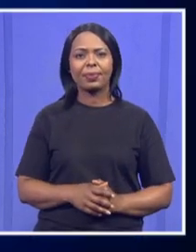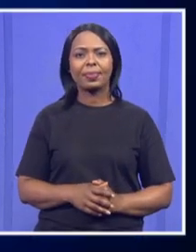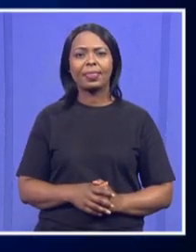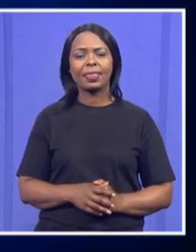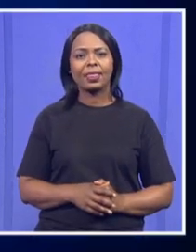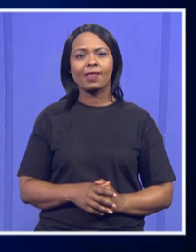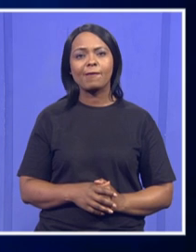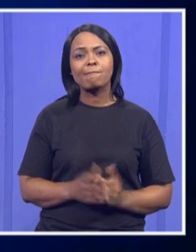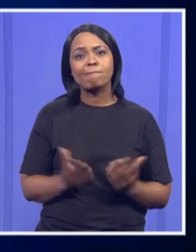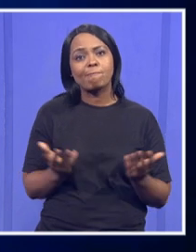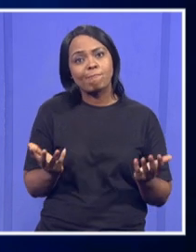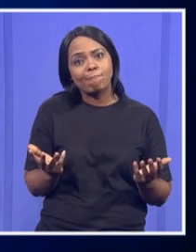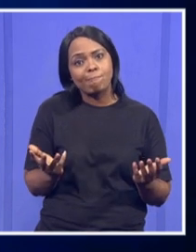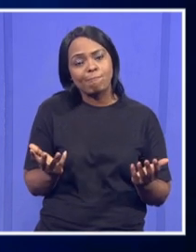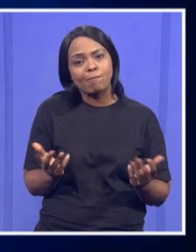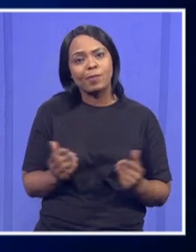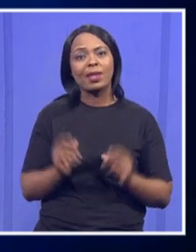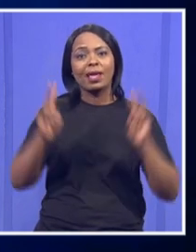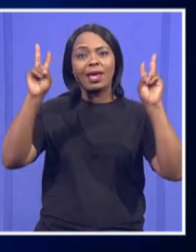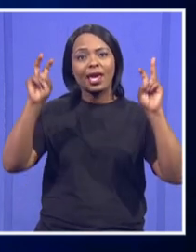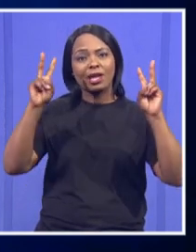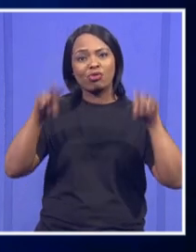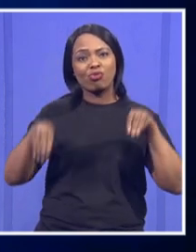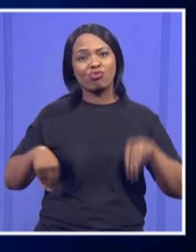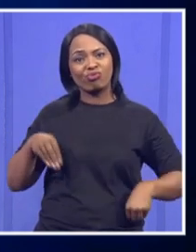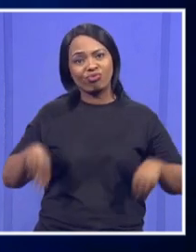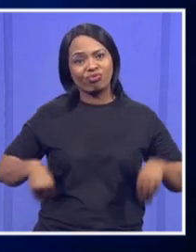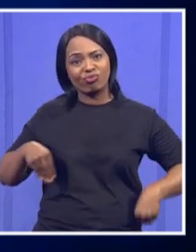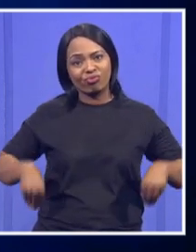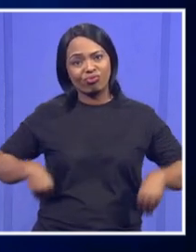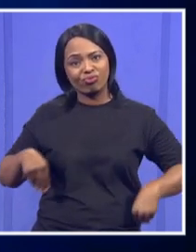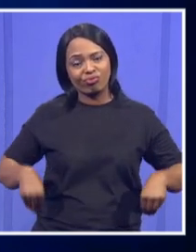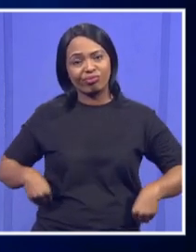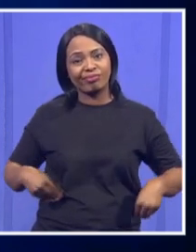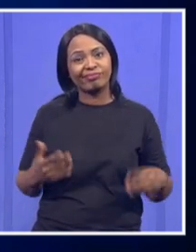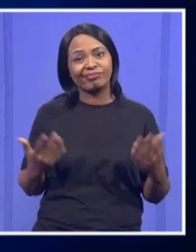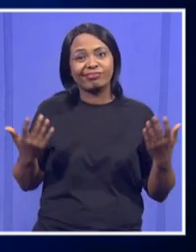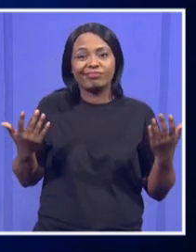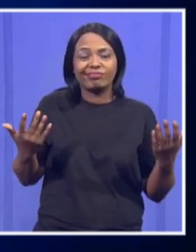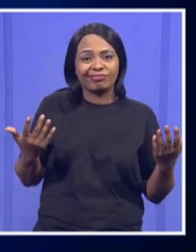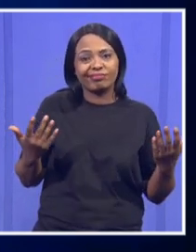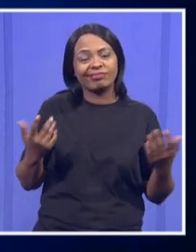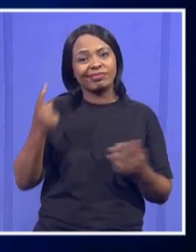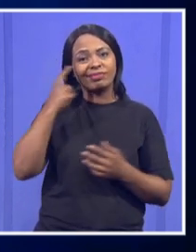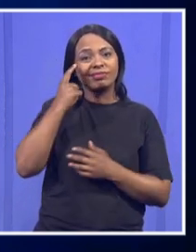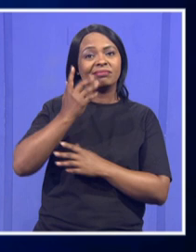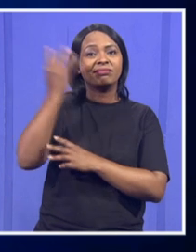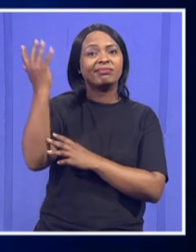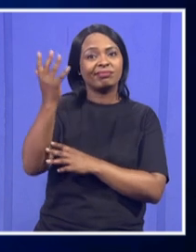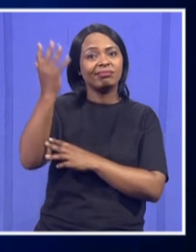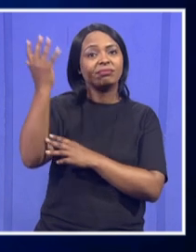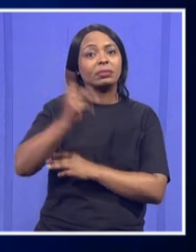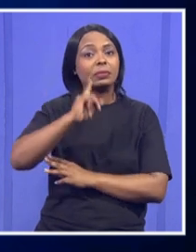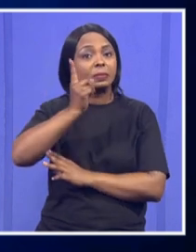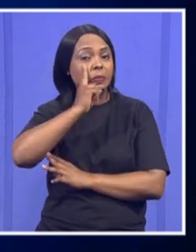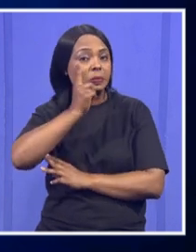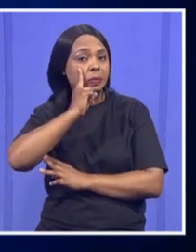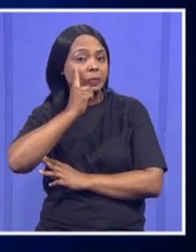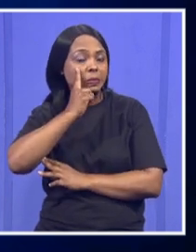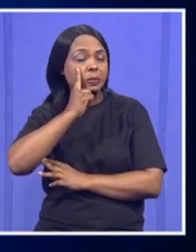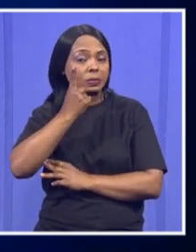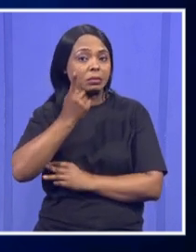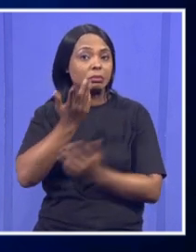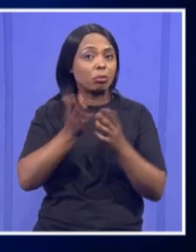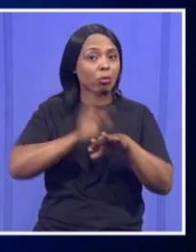Well, with the issues of corruption, I think it was just that particular statement, we are yet to see any arrest